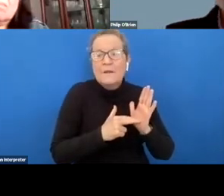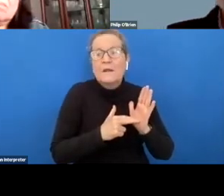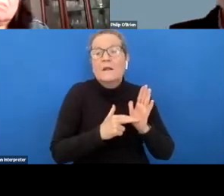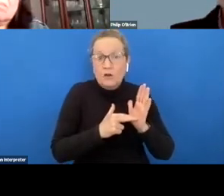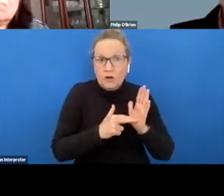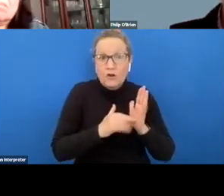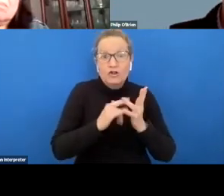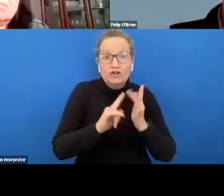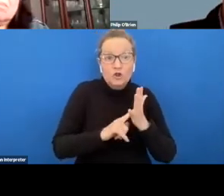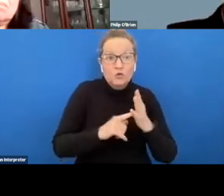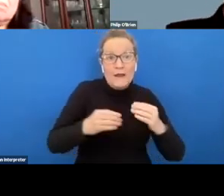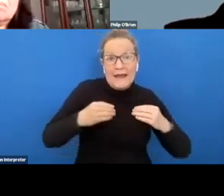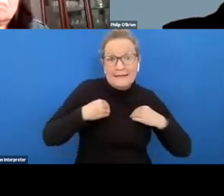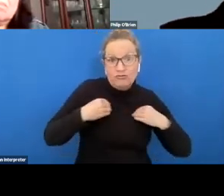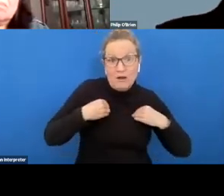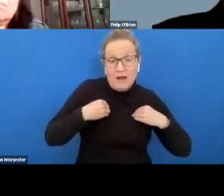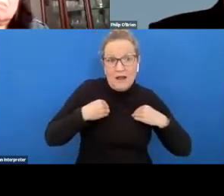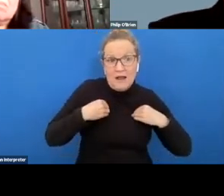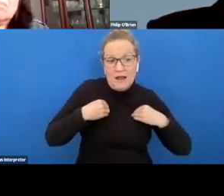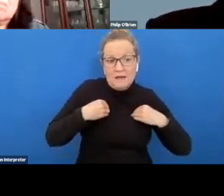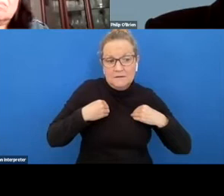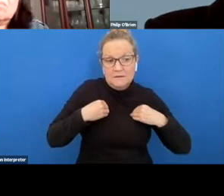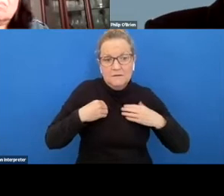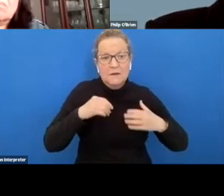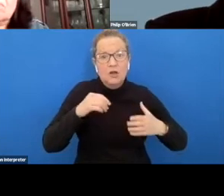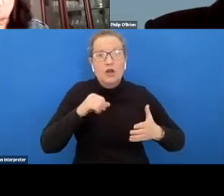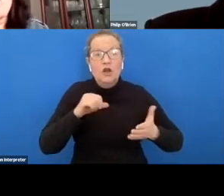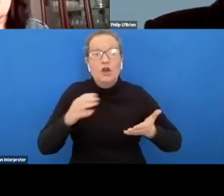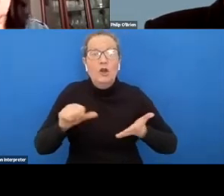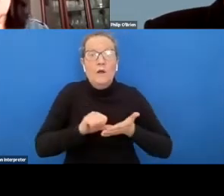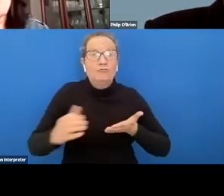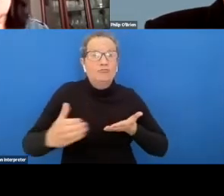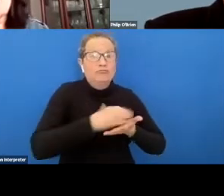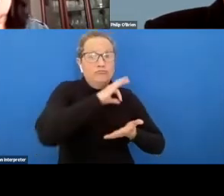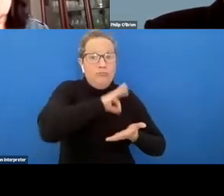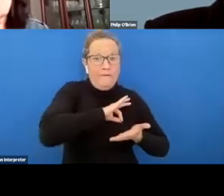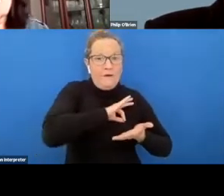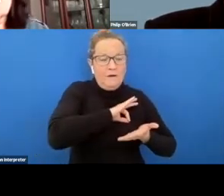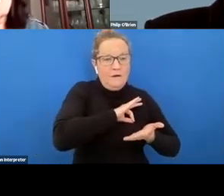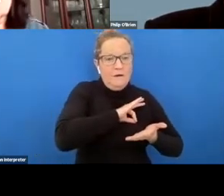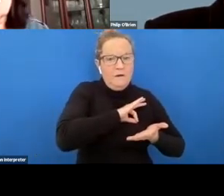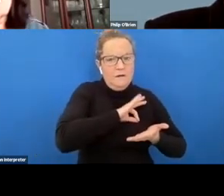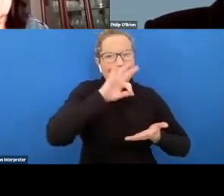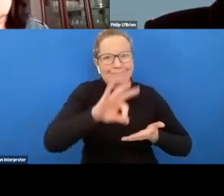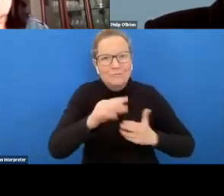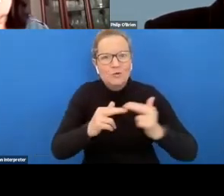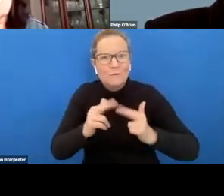do the profits go back in to support the building of the the business um they don't go off to shareholders or anything